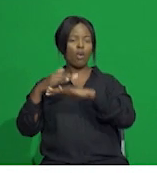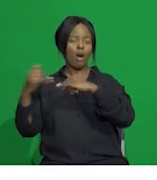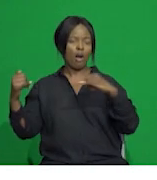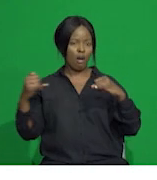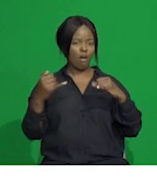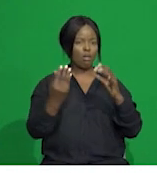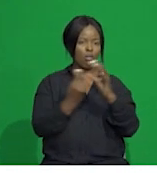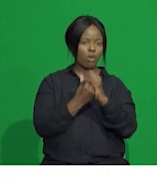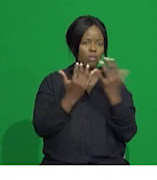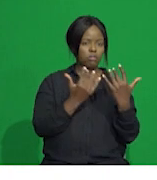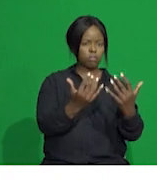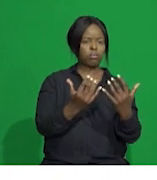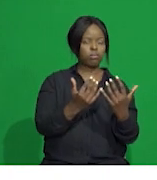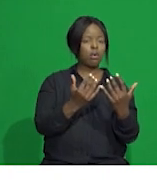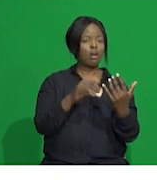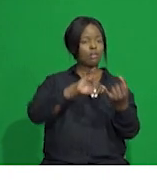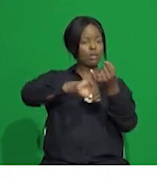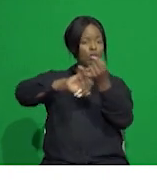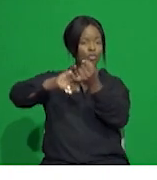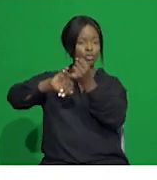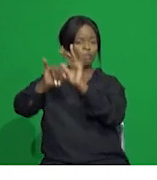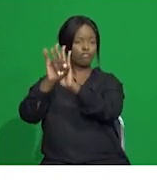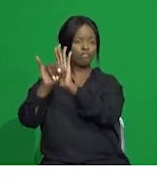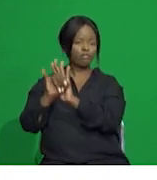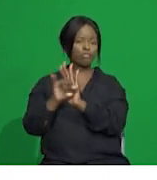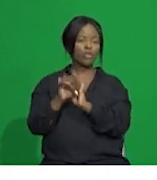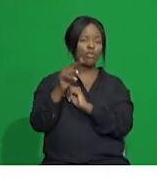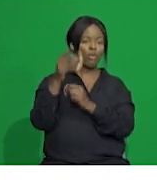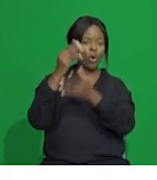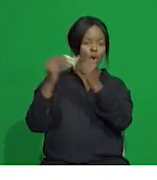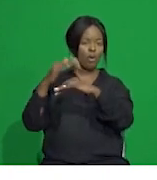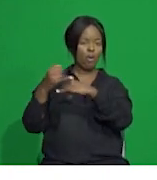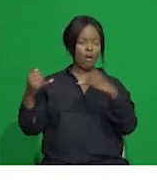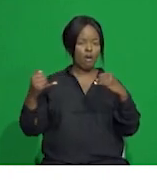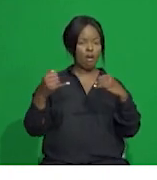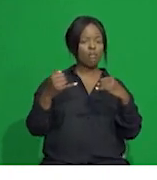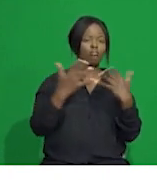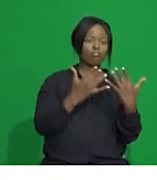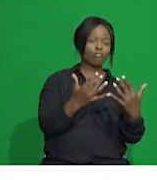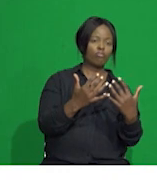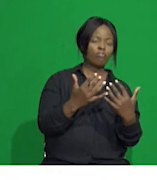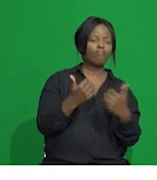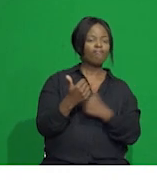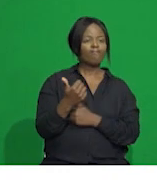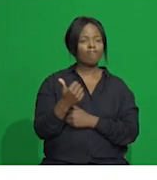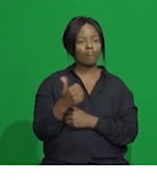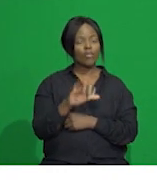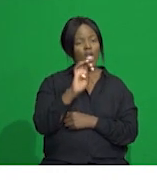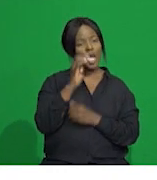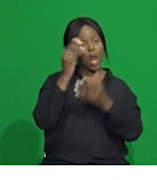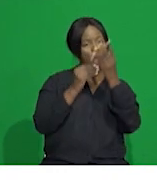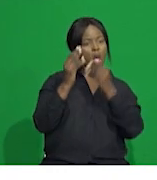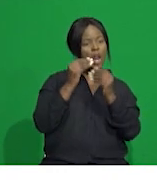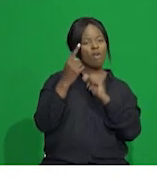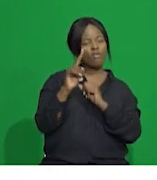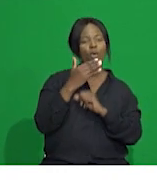guidelines, modules have been identified as pilots for blended learning enhancement. There is also the e-learning